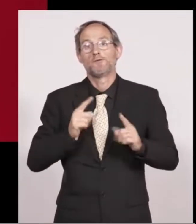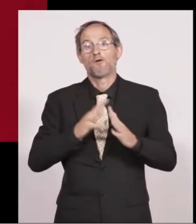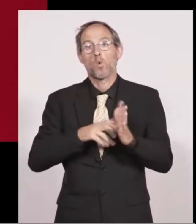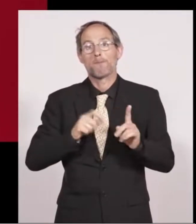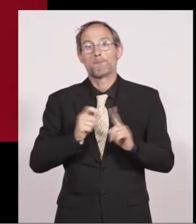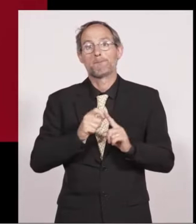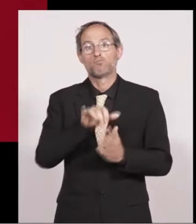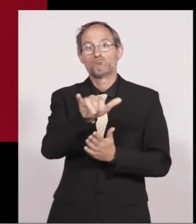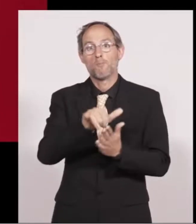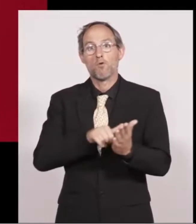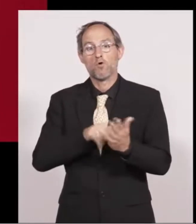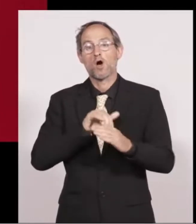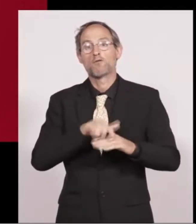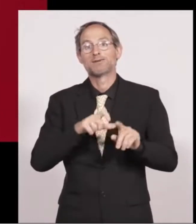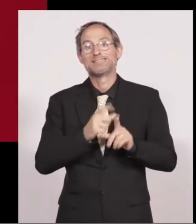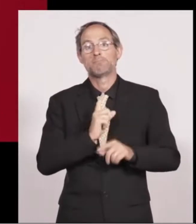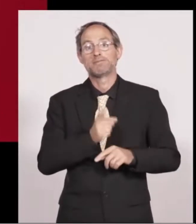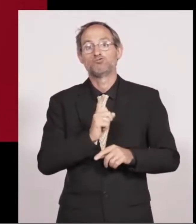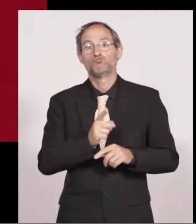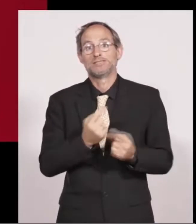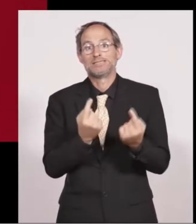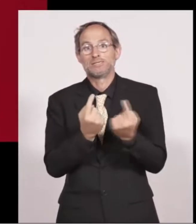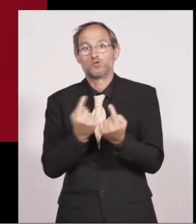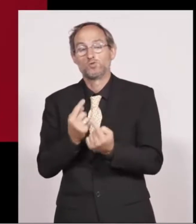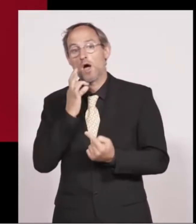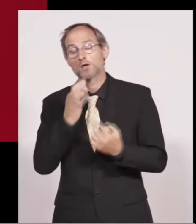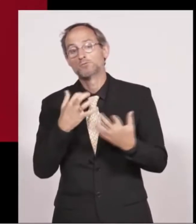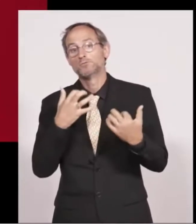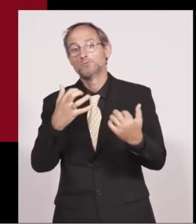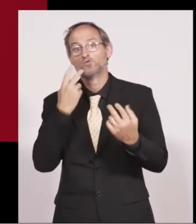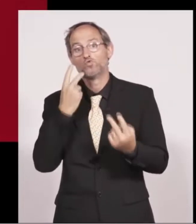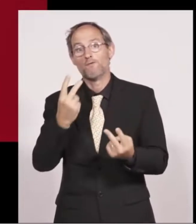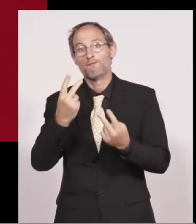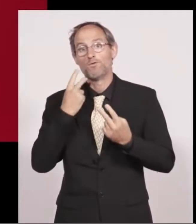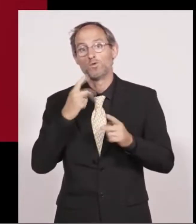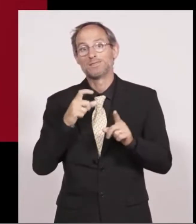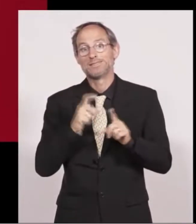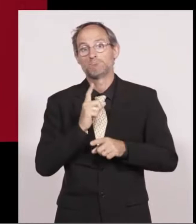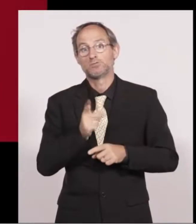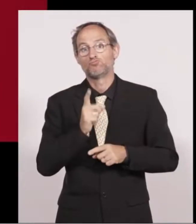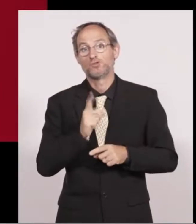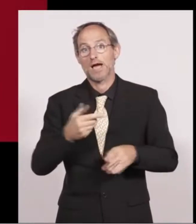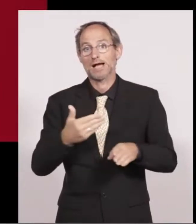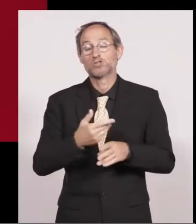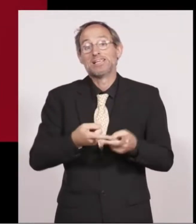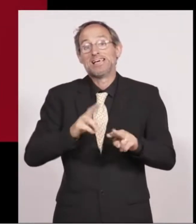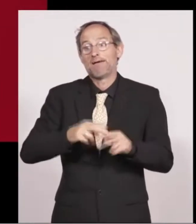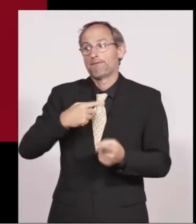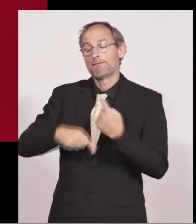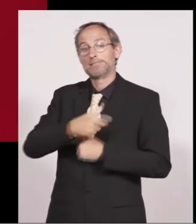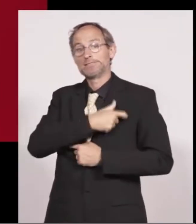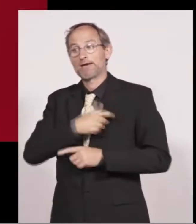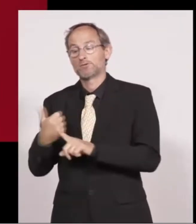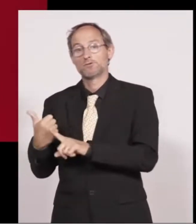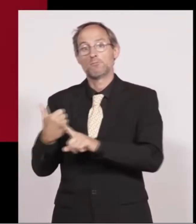on disciplinary matters and allows conference to review this disciplinary action if there is significant support from delegates to do